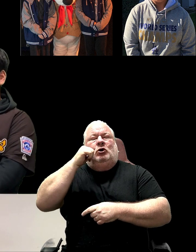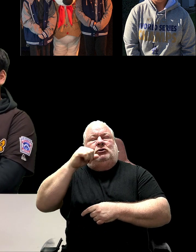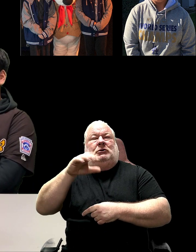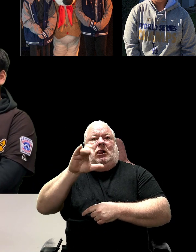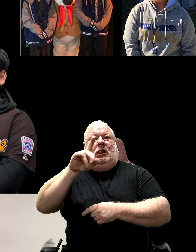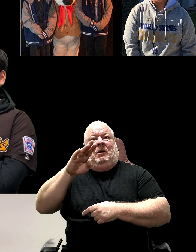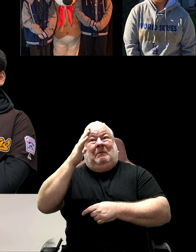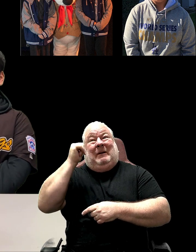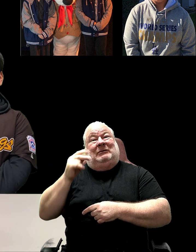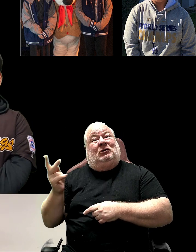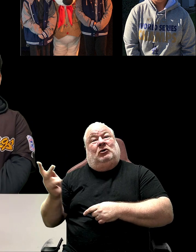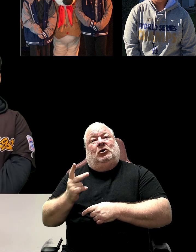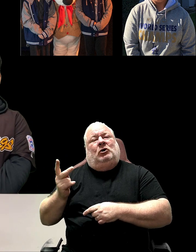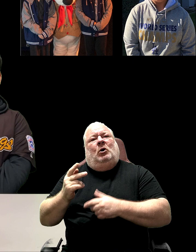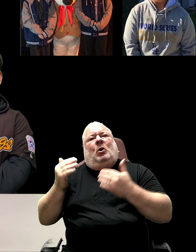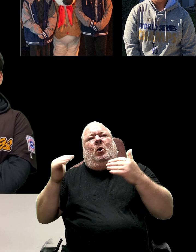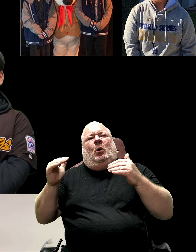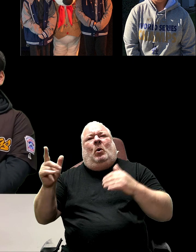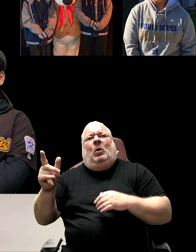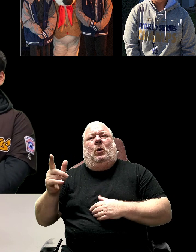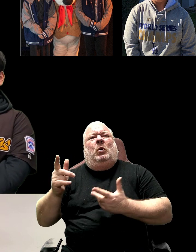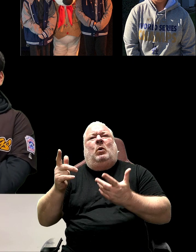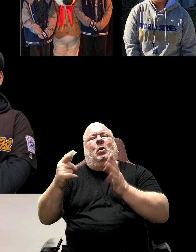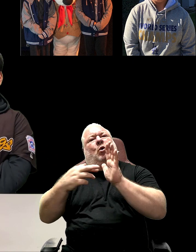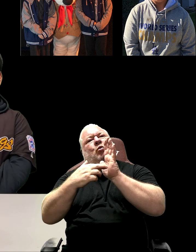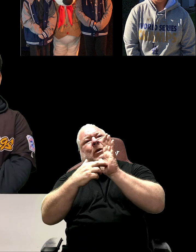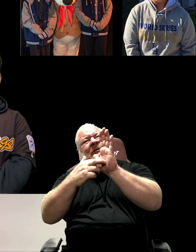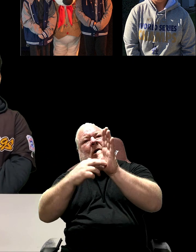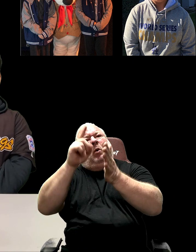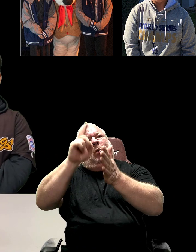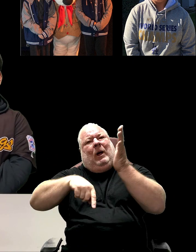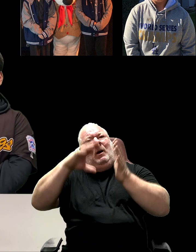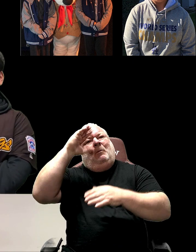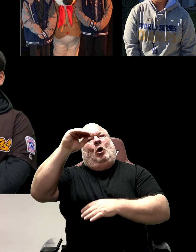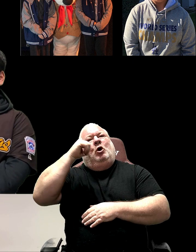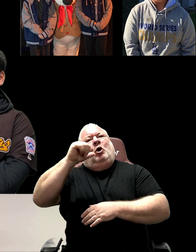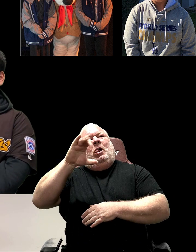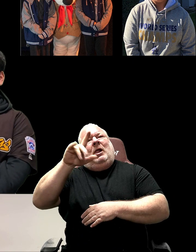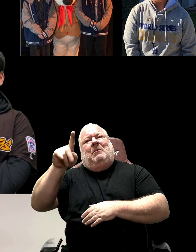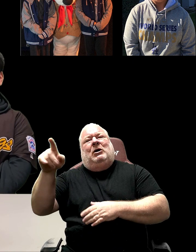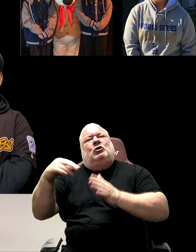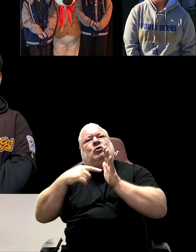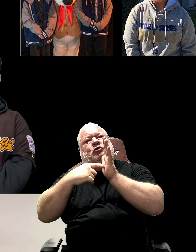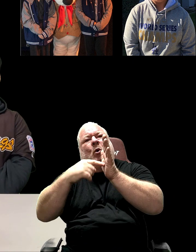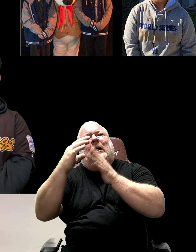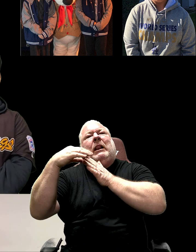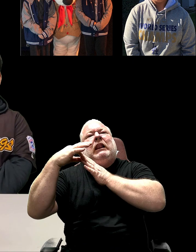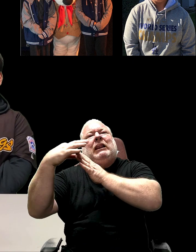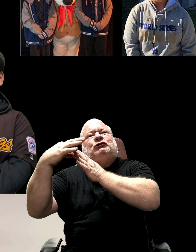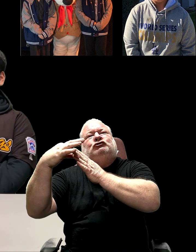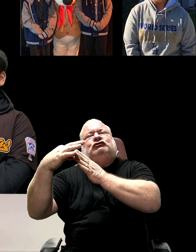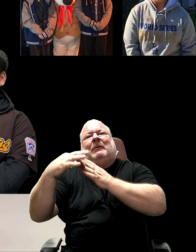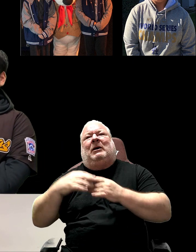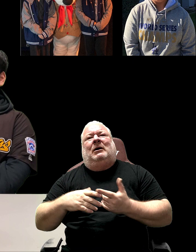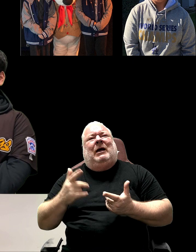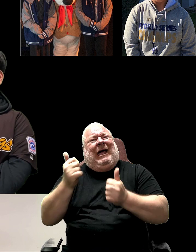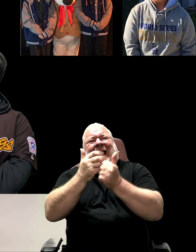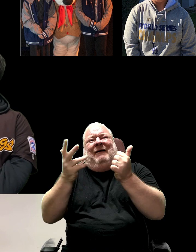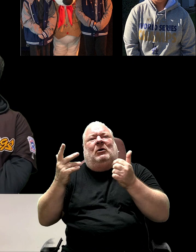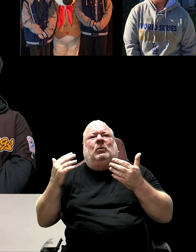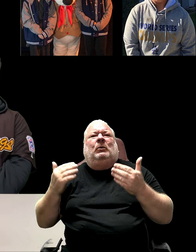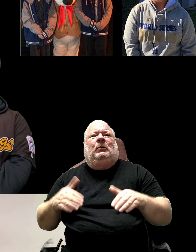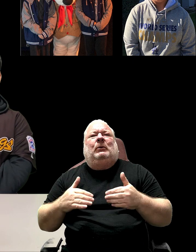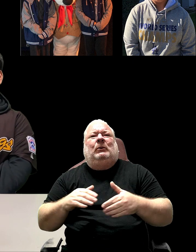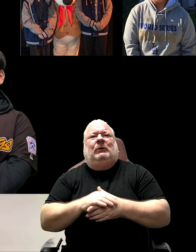epitomize the ideal of the organization and show leadership at the Boys and Girls Club. So Roman,